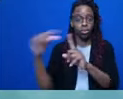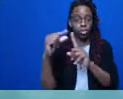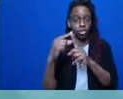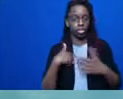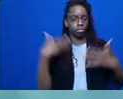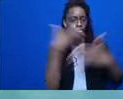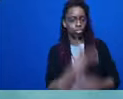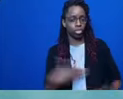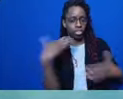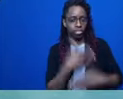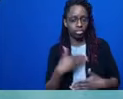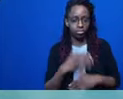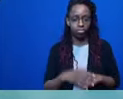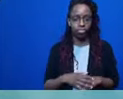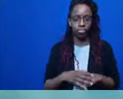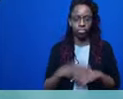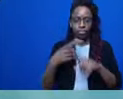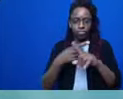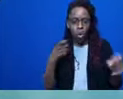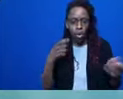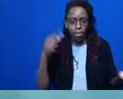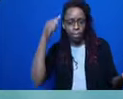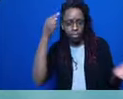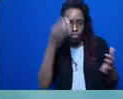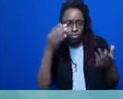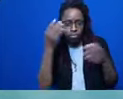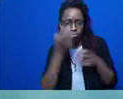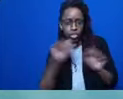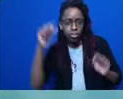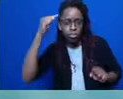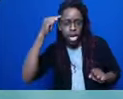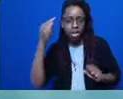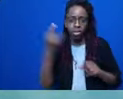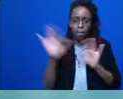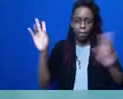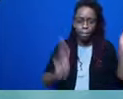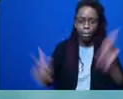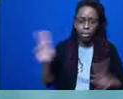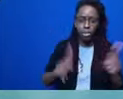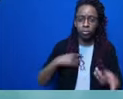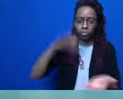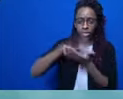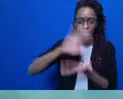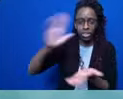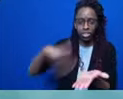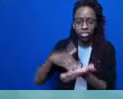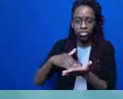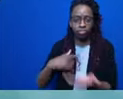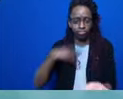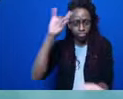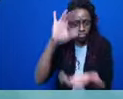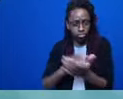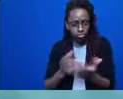We believe that at the center of liberation is radical love for each other